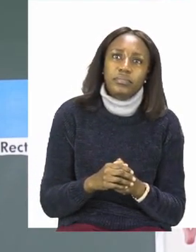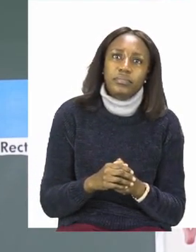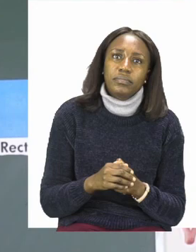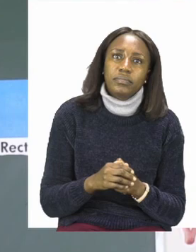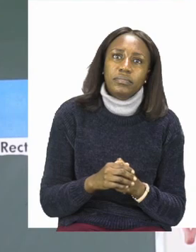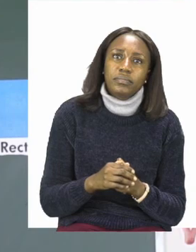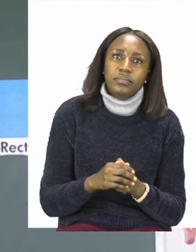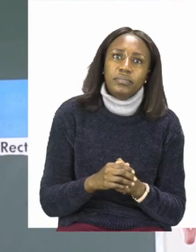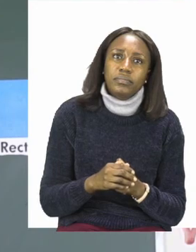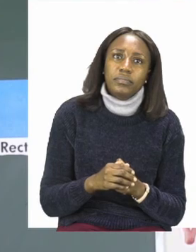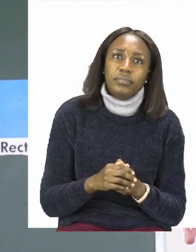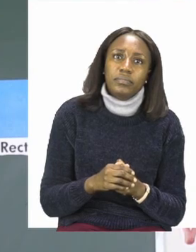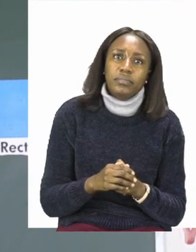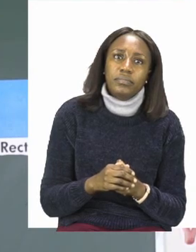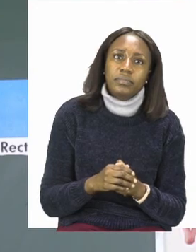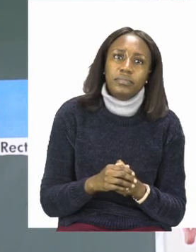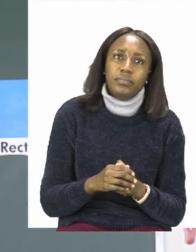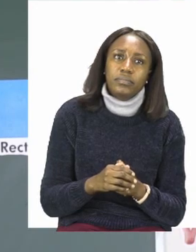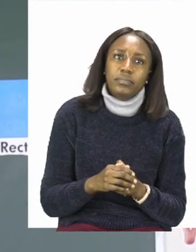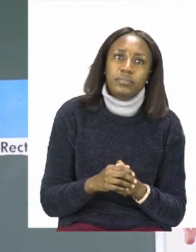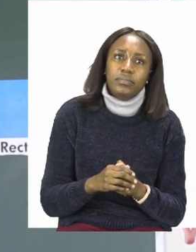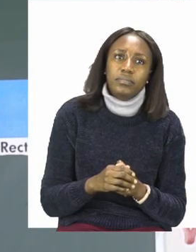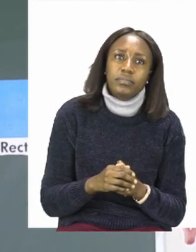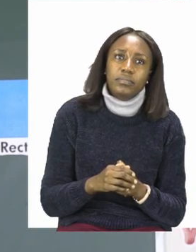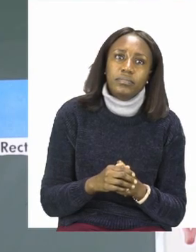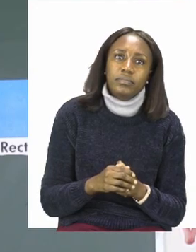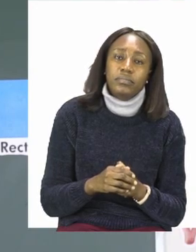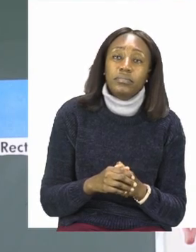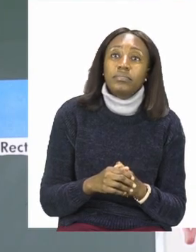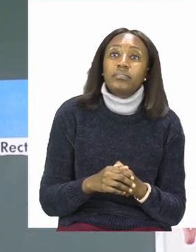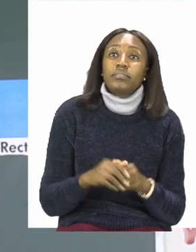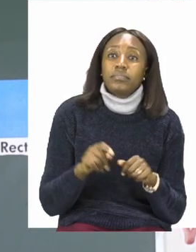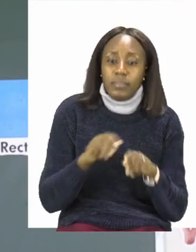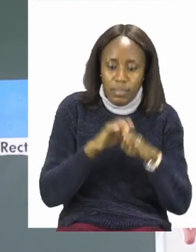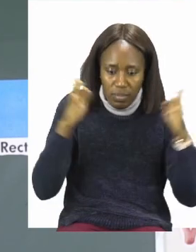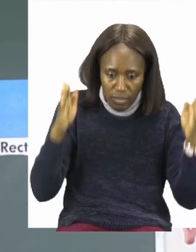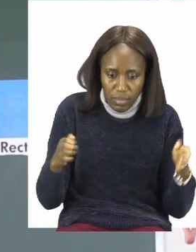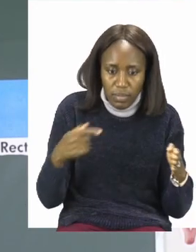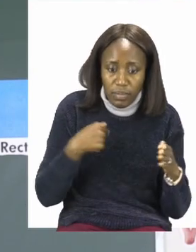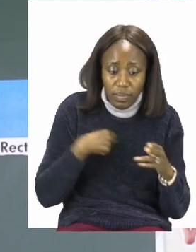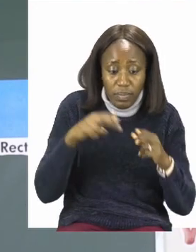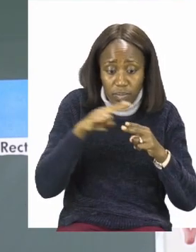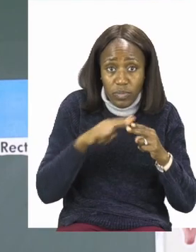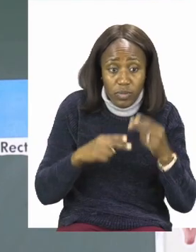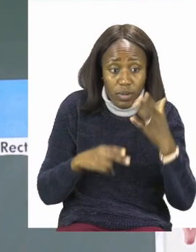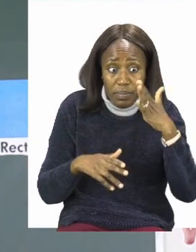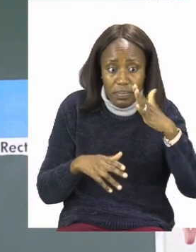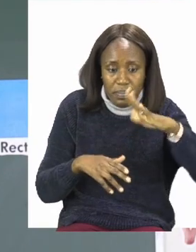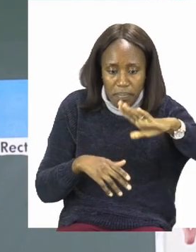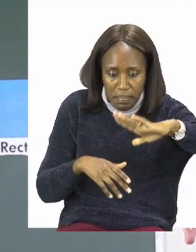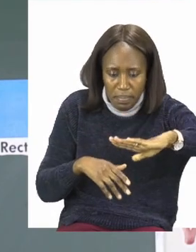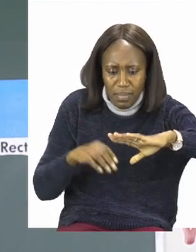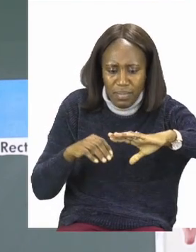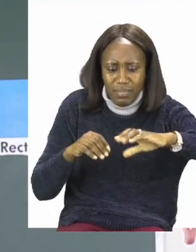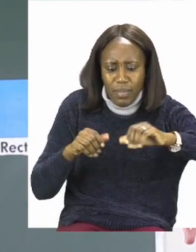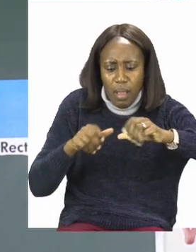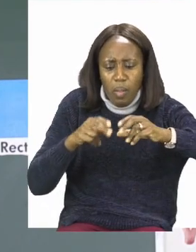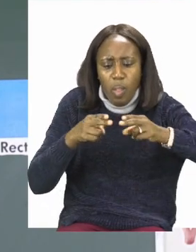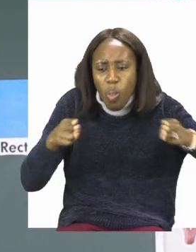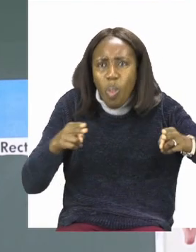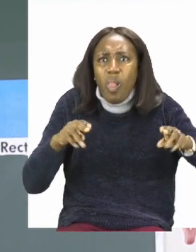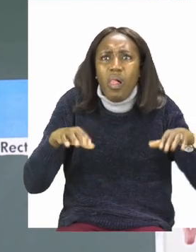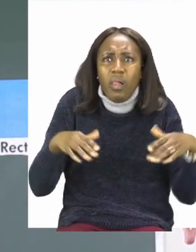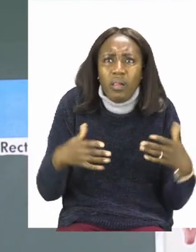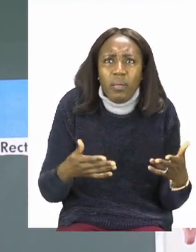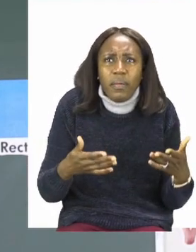So I'm going to be measuring the table, the chair and a book using my hand